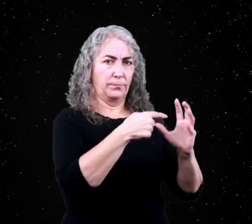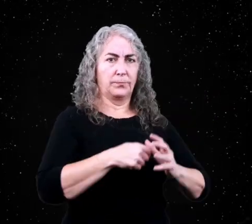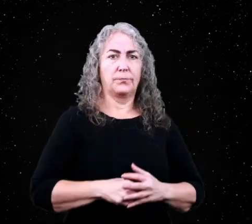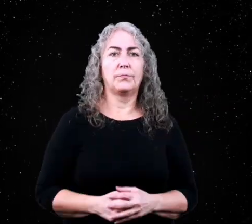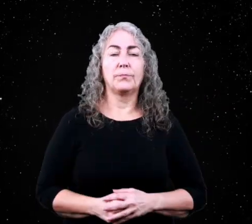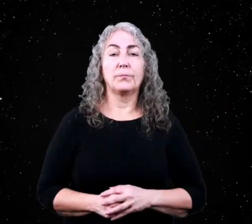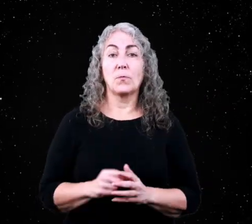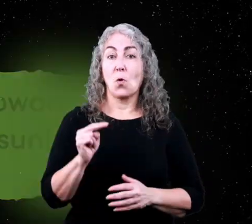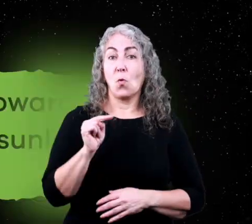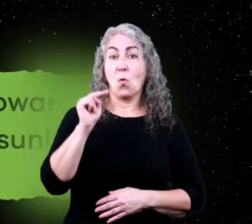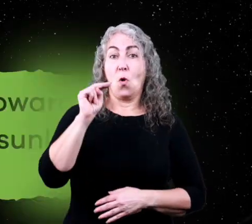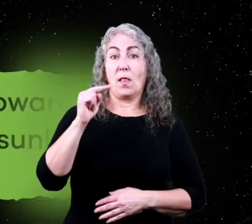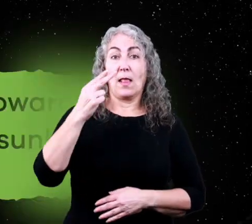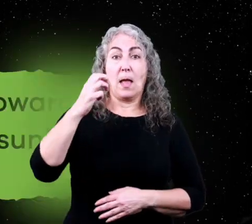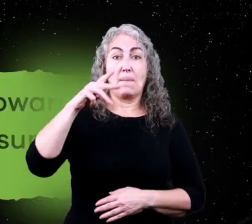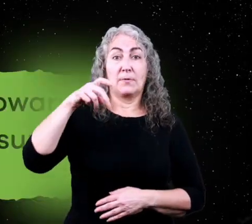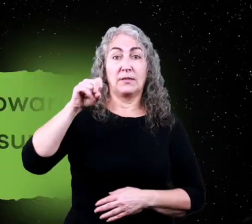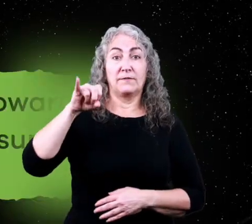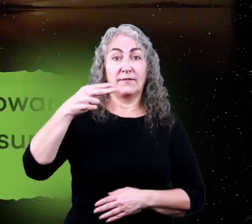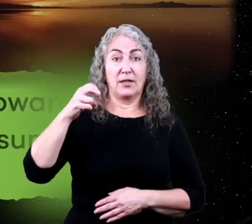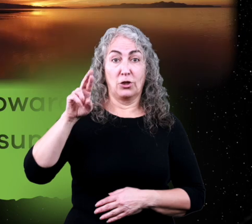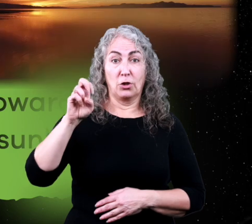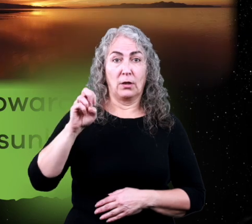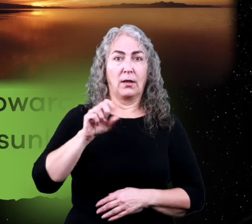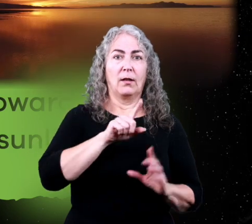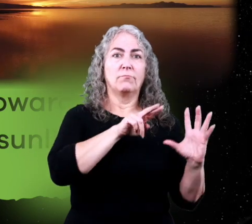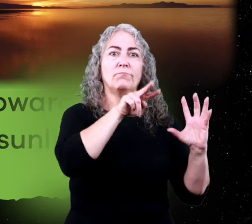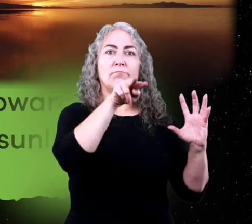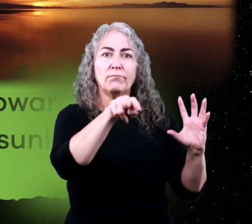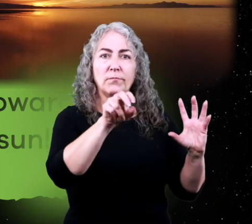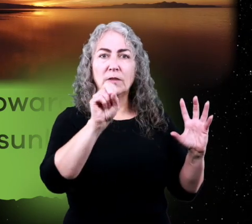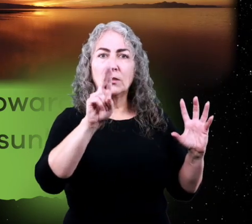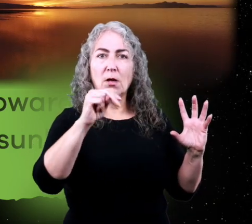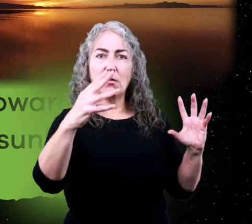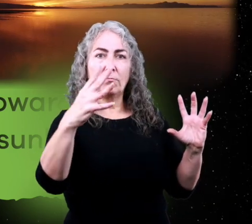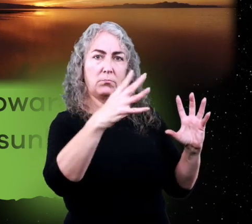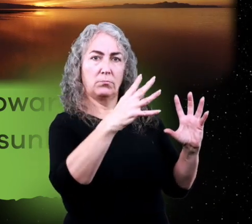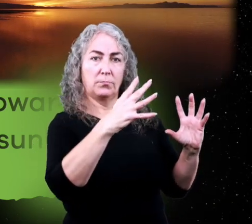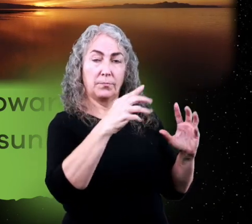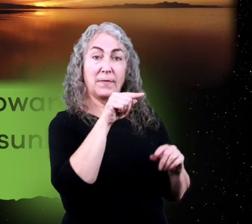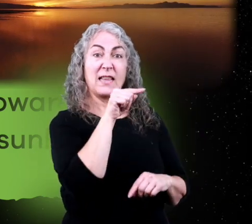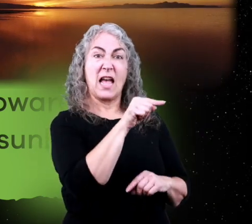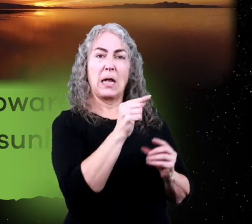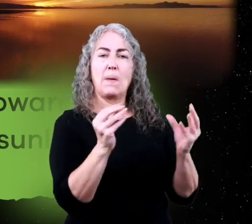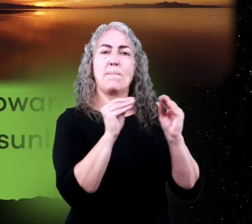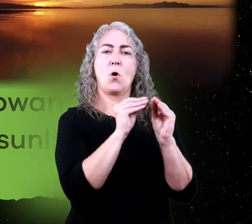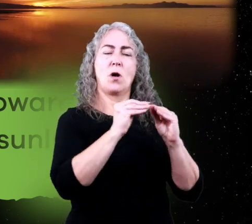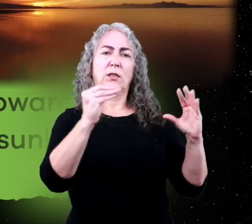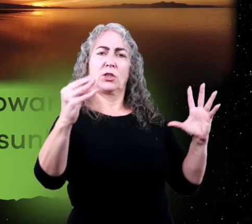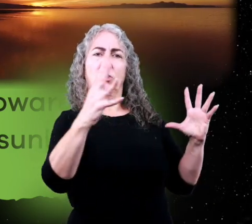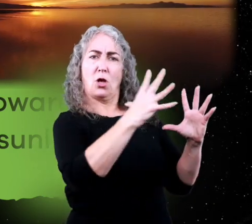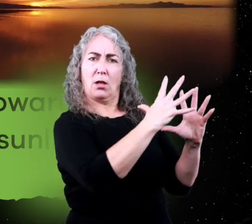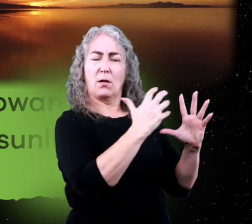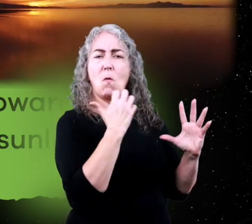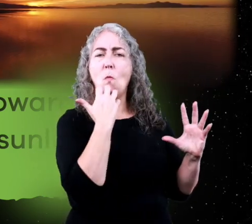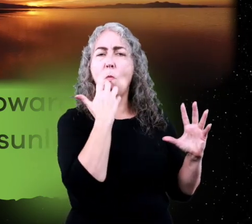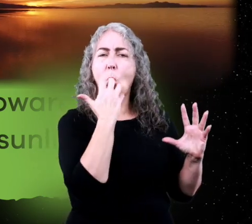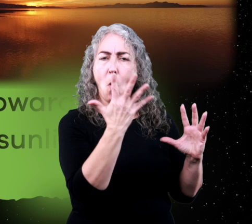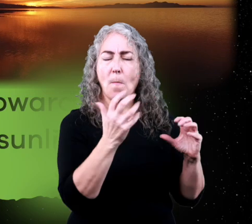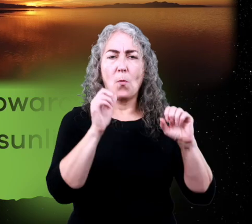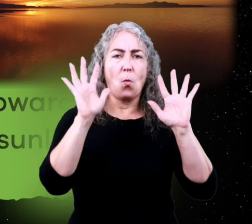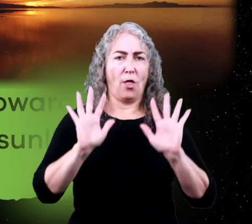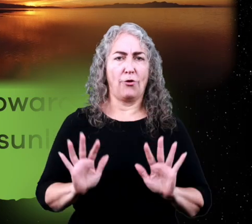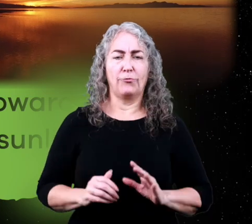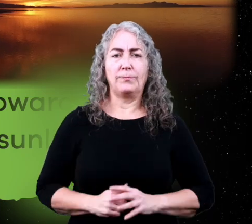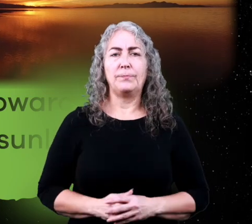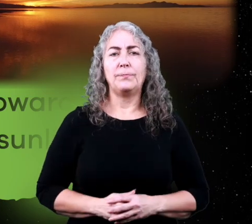as an example. When the Northern Hemisphere leans toward the sun for part of the year, there is more sunlight and